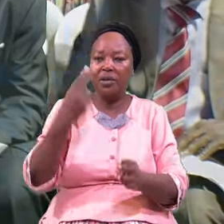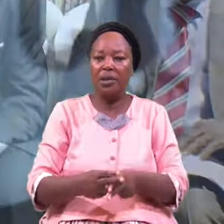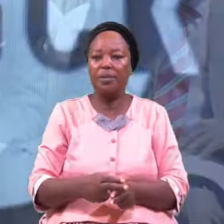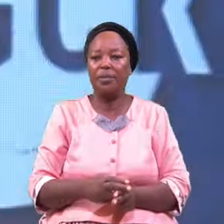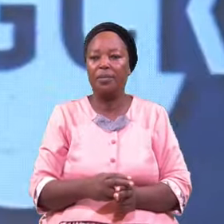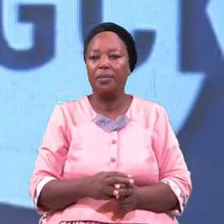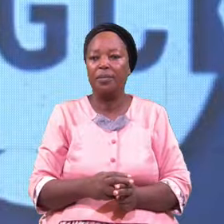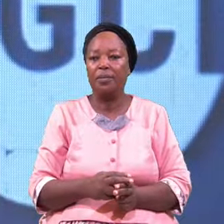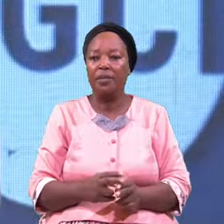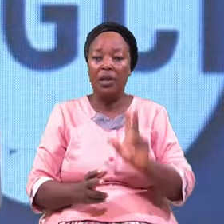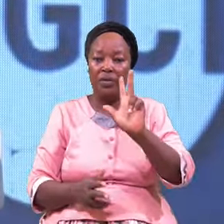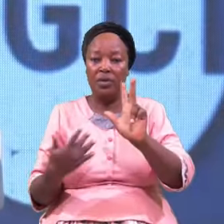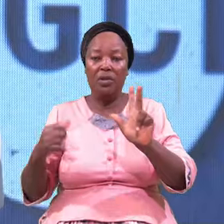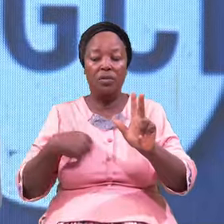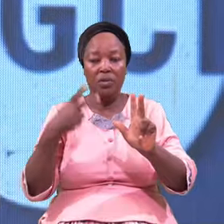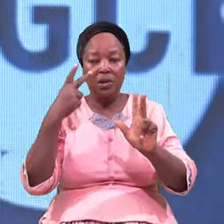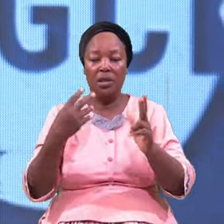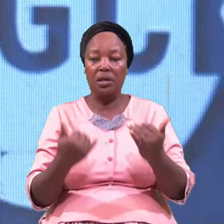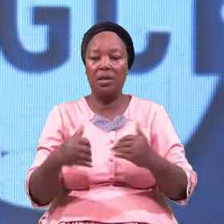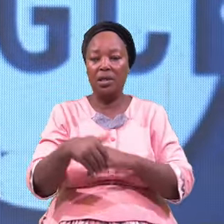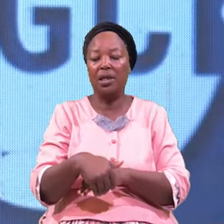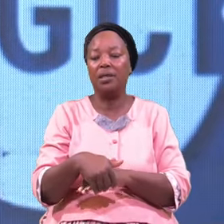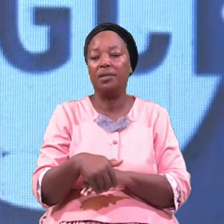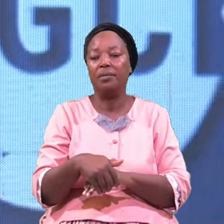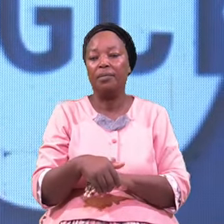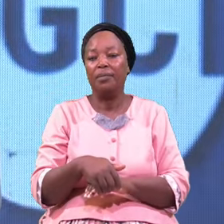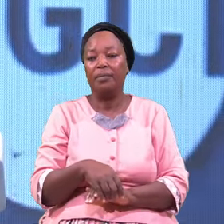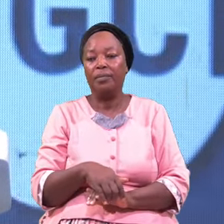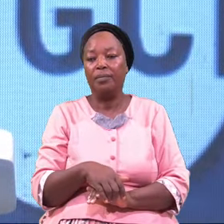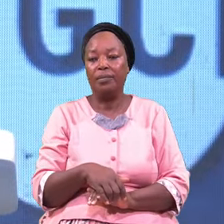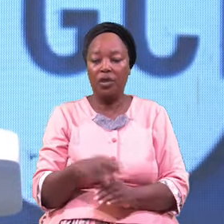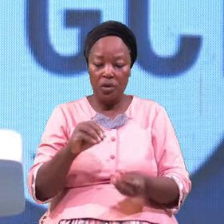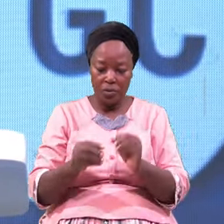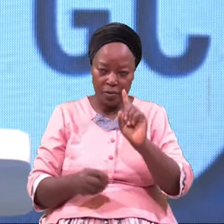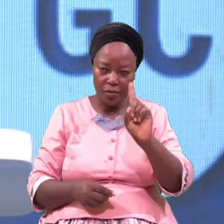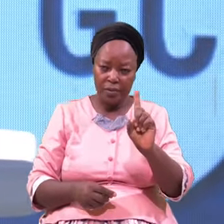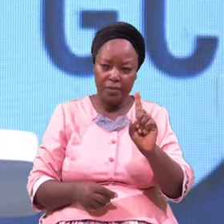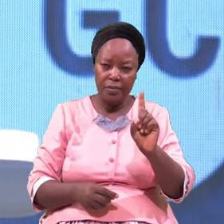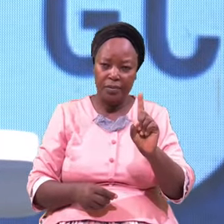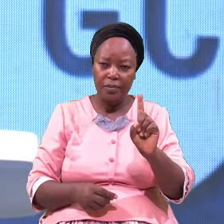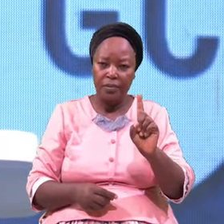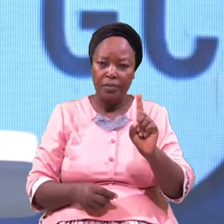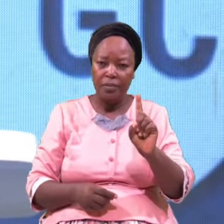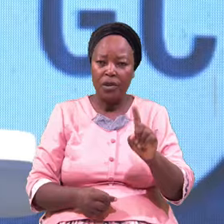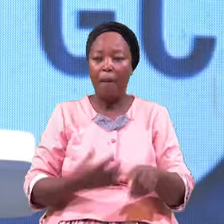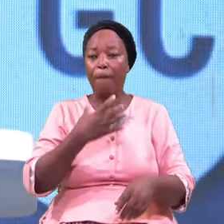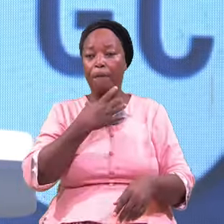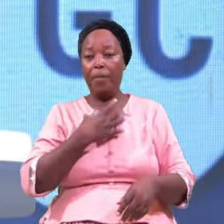Three things When you came At today Number one Passionate